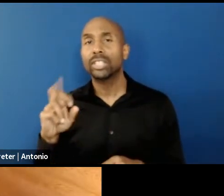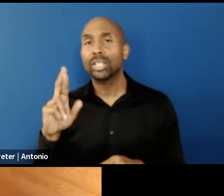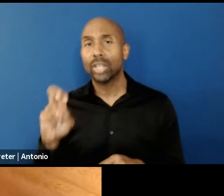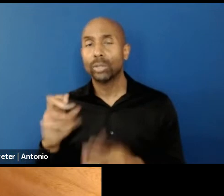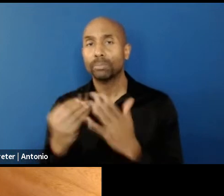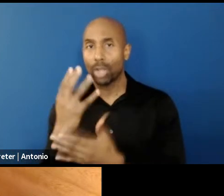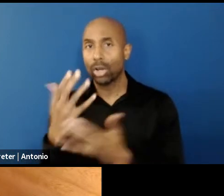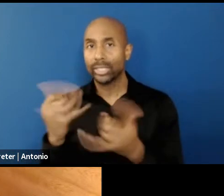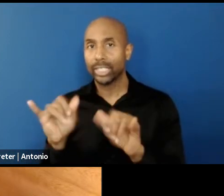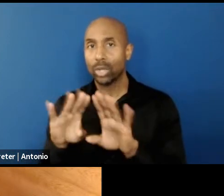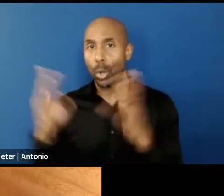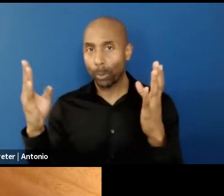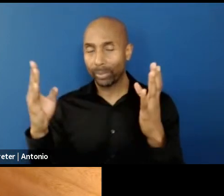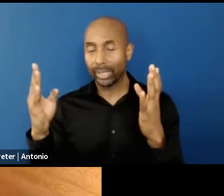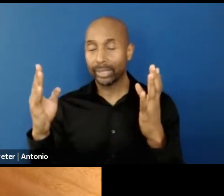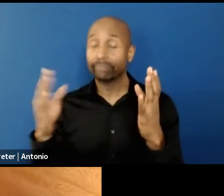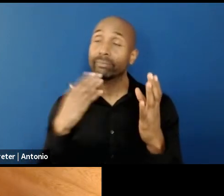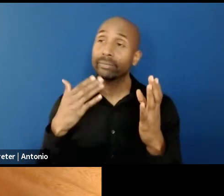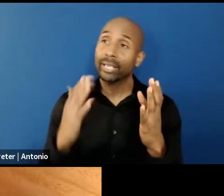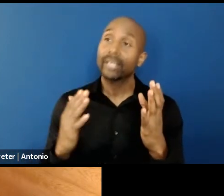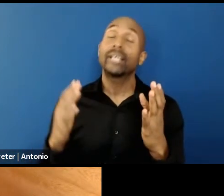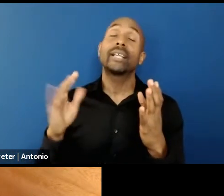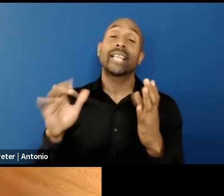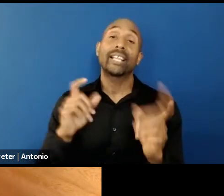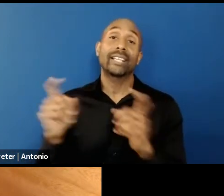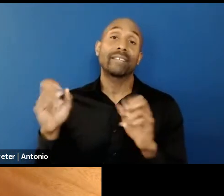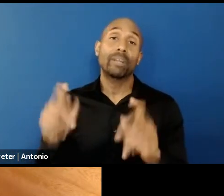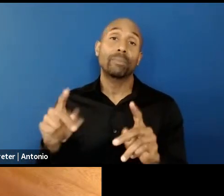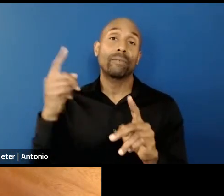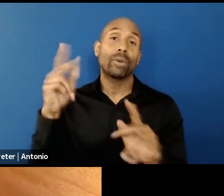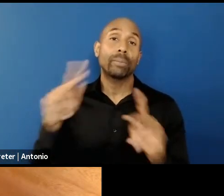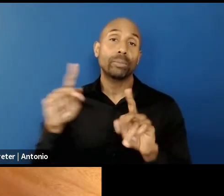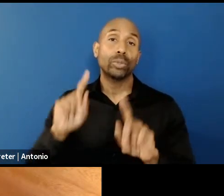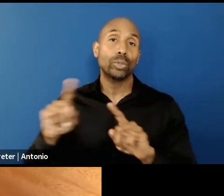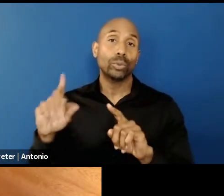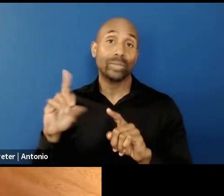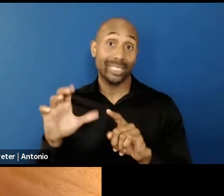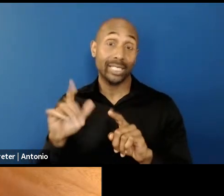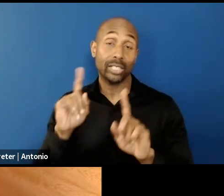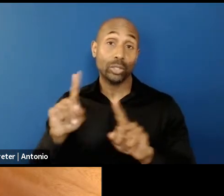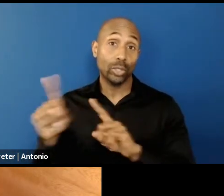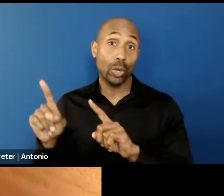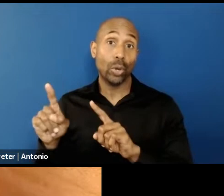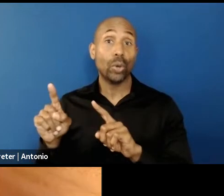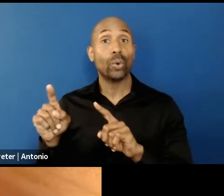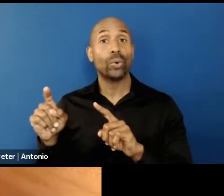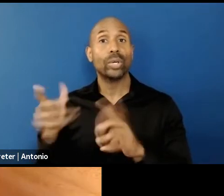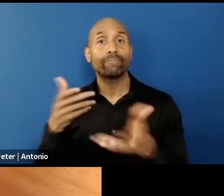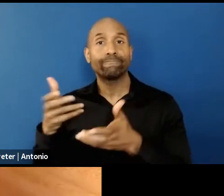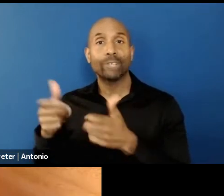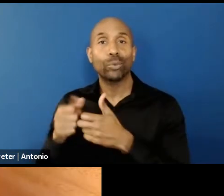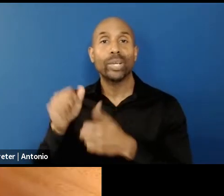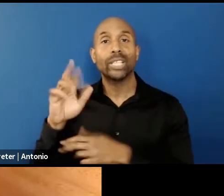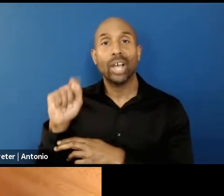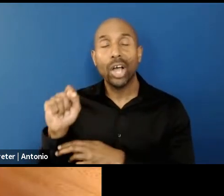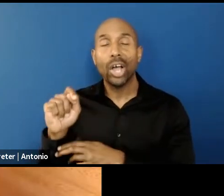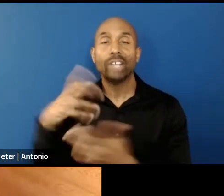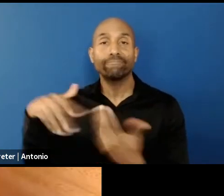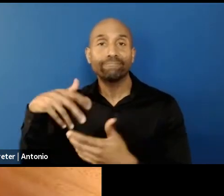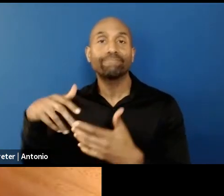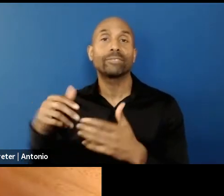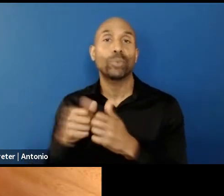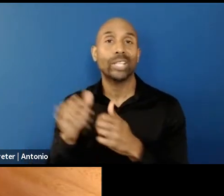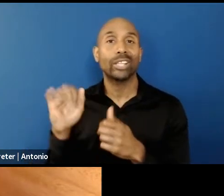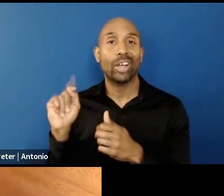garden, which gives the opportunity for people in DC to be with art and to spend time with art and to see